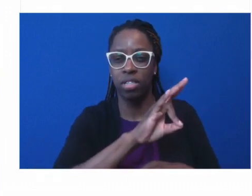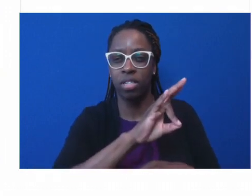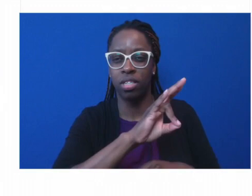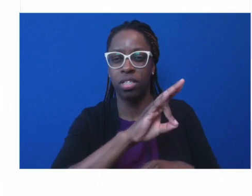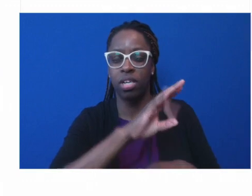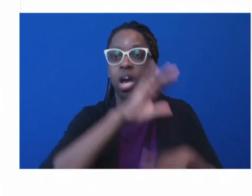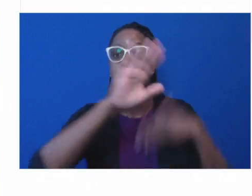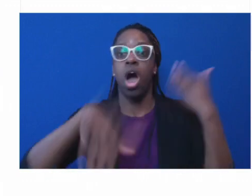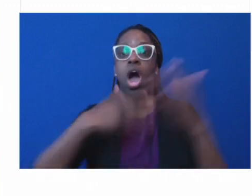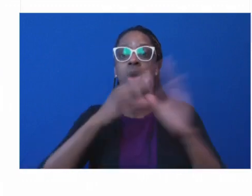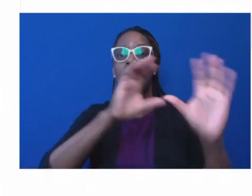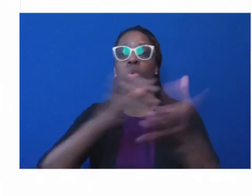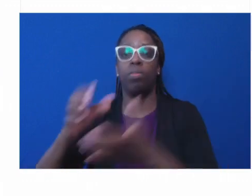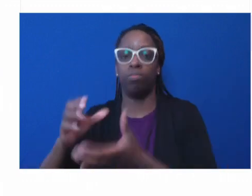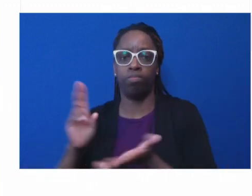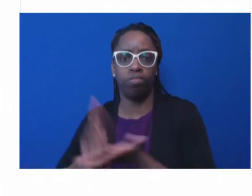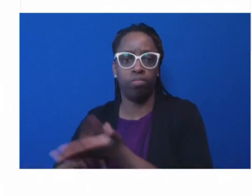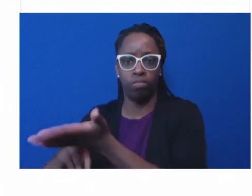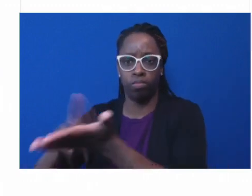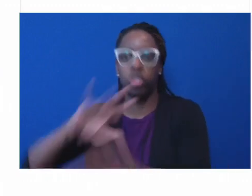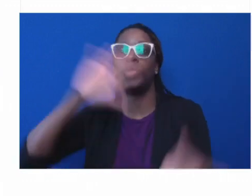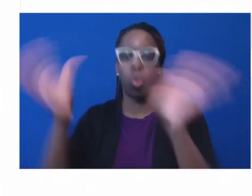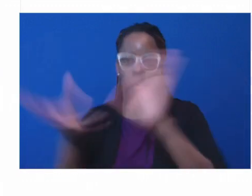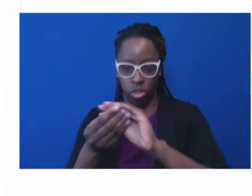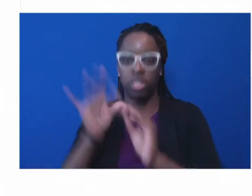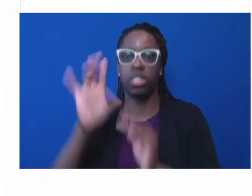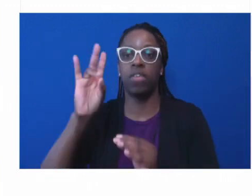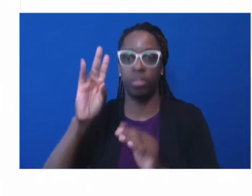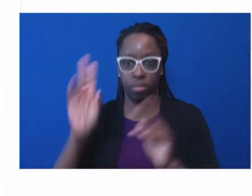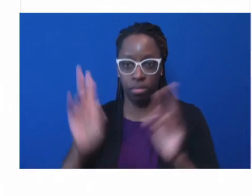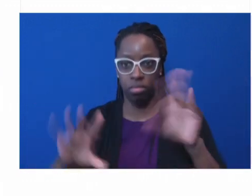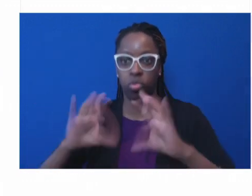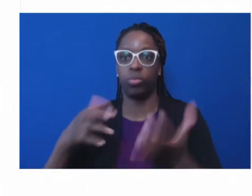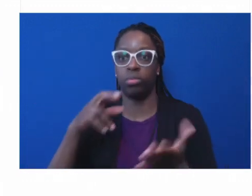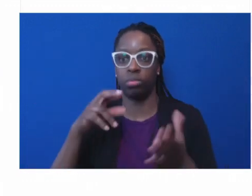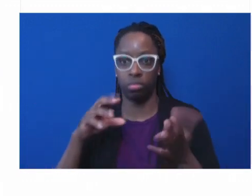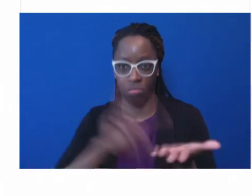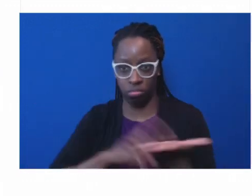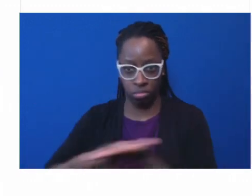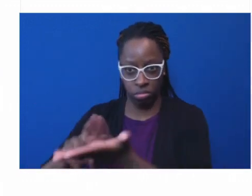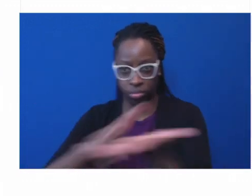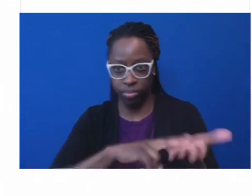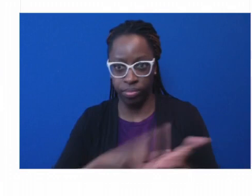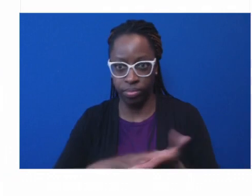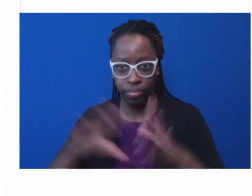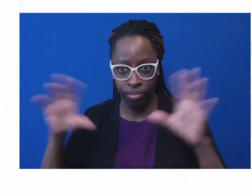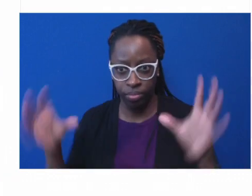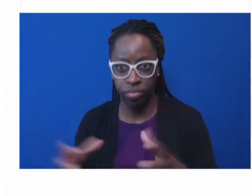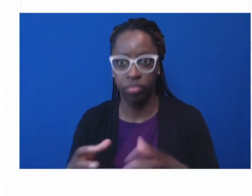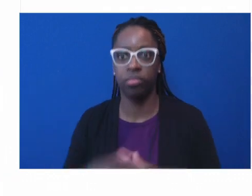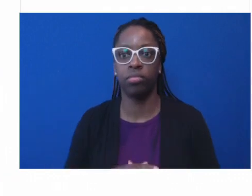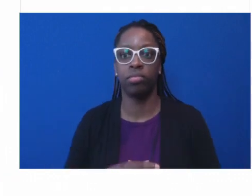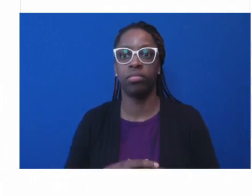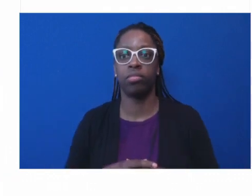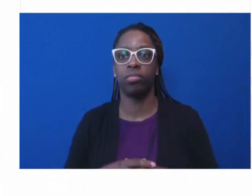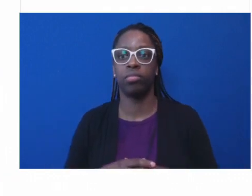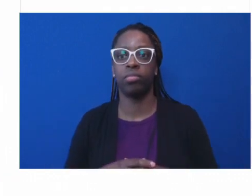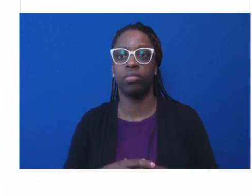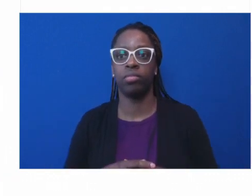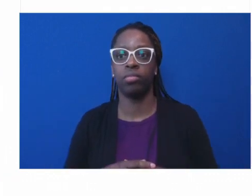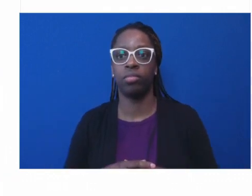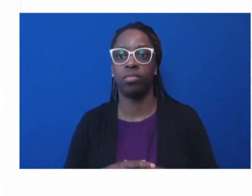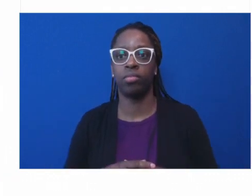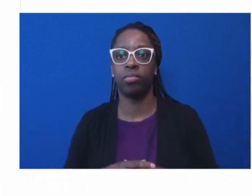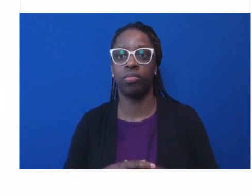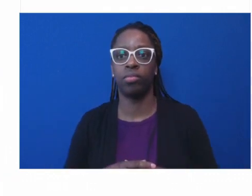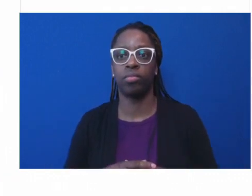group went one step further and they wrested $200,000 from the county for a vaccine site in the Latino neighborhood, which